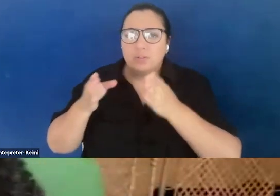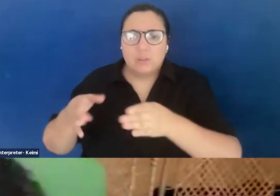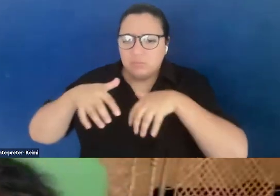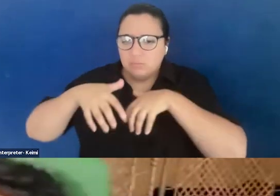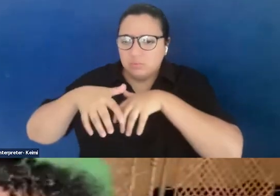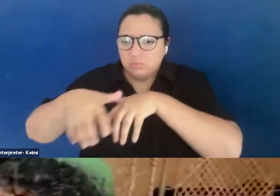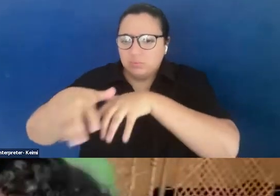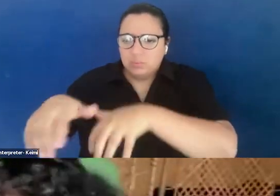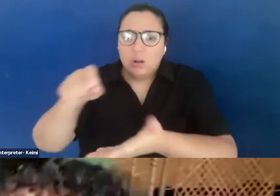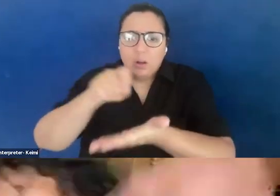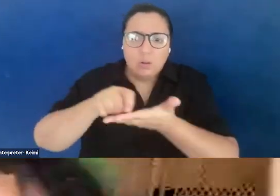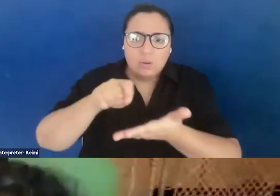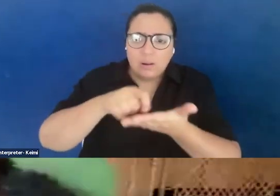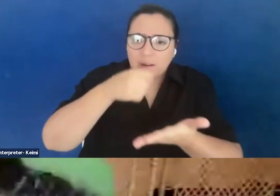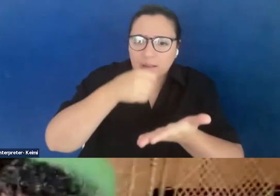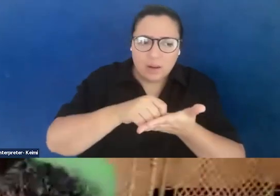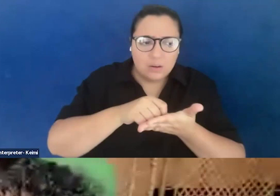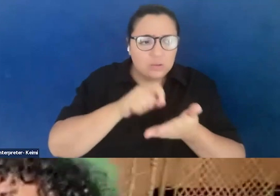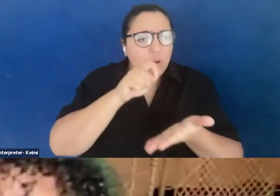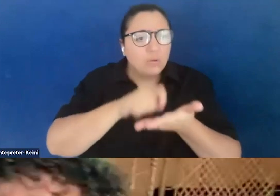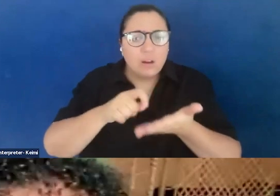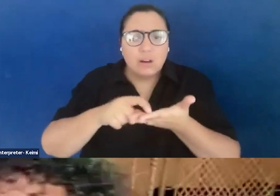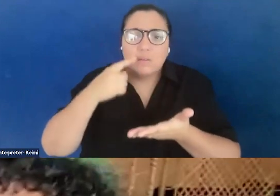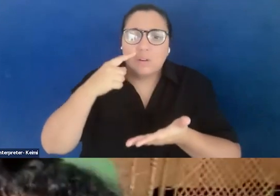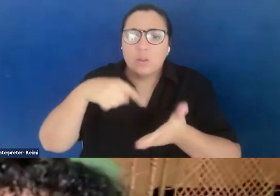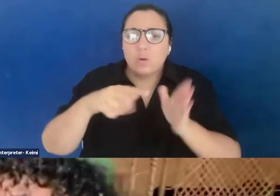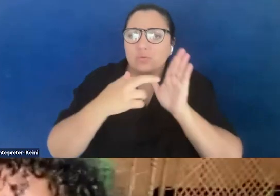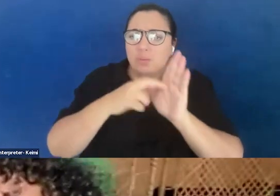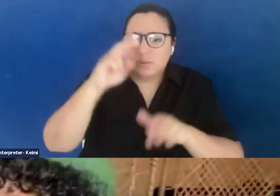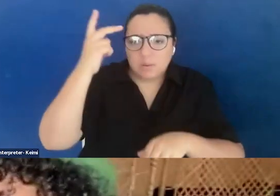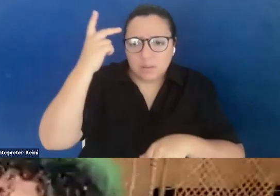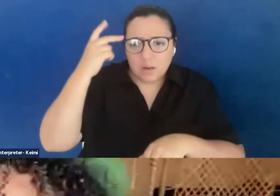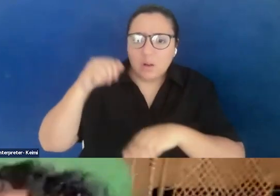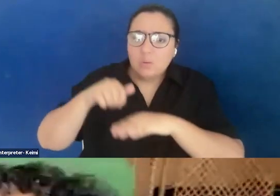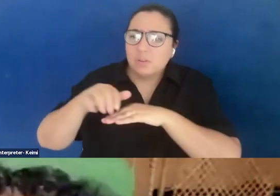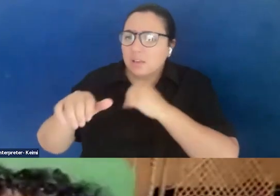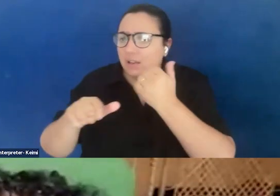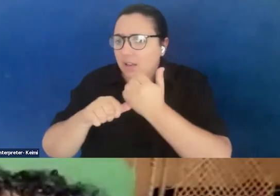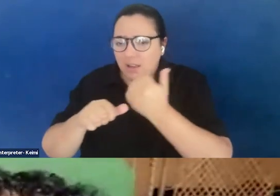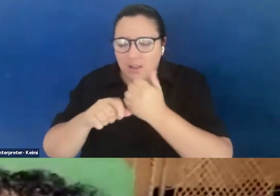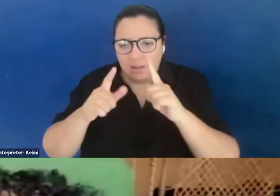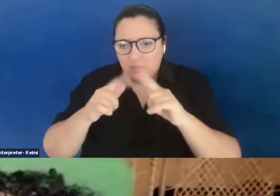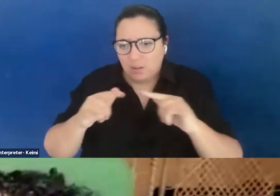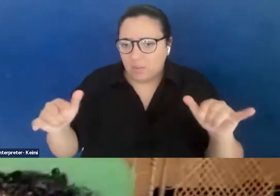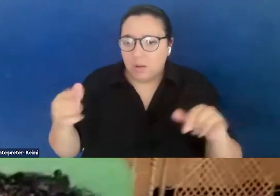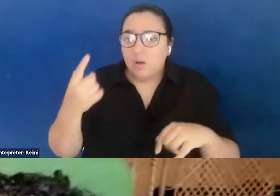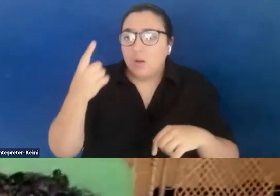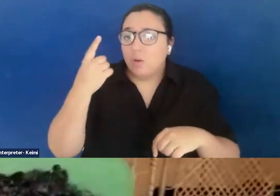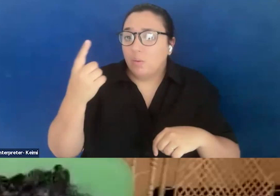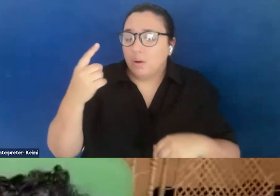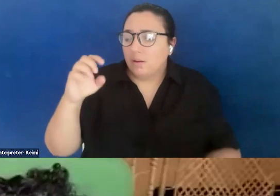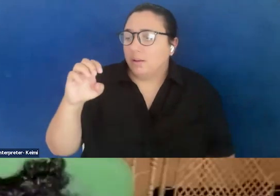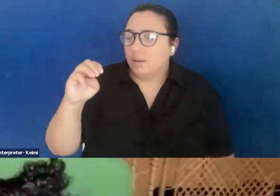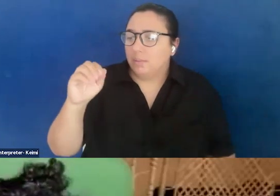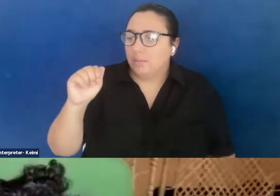we're writing to our representatives or whatever it is that we're doing, right? We're sending aid. We're doing all these things. And one of the things that Iman had